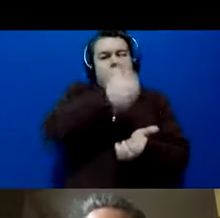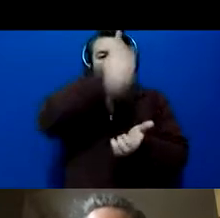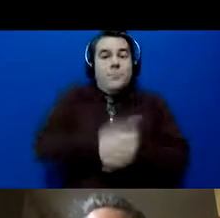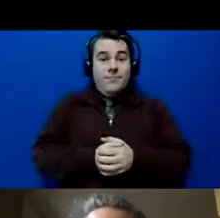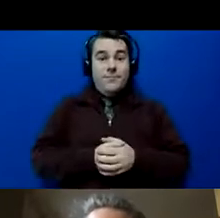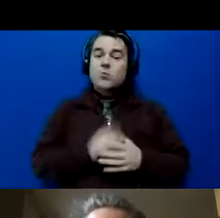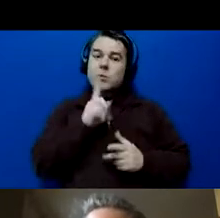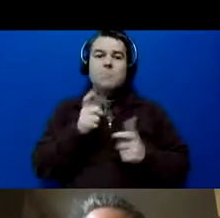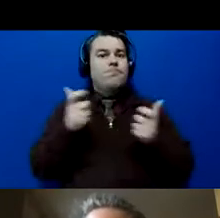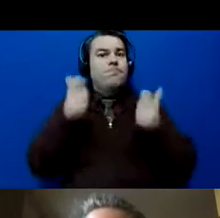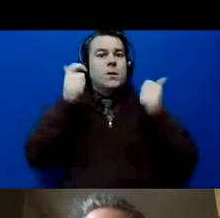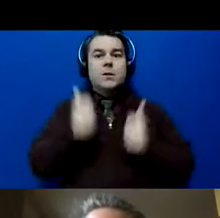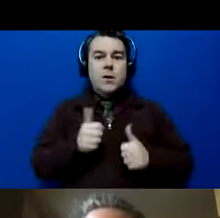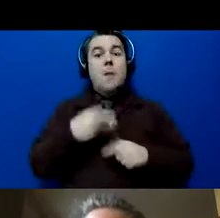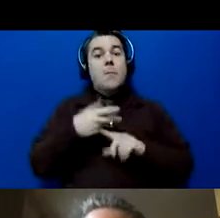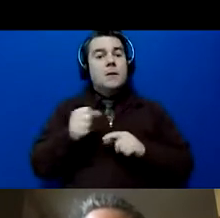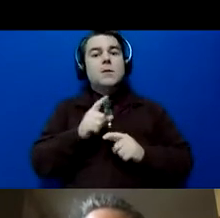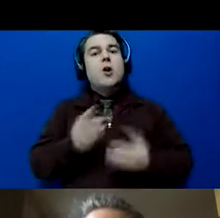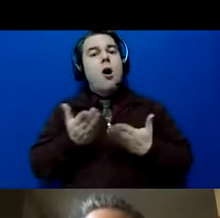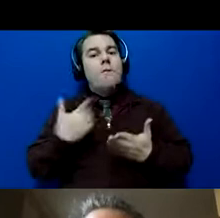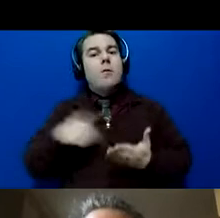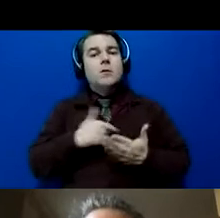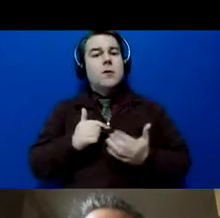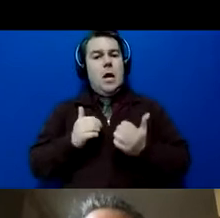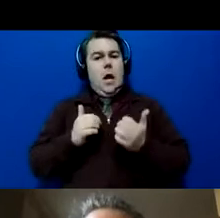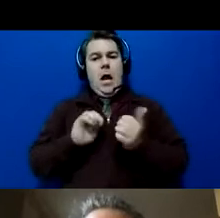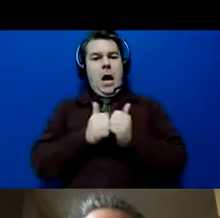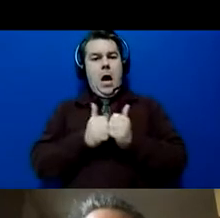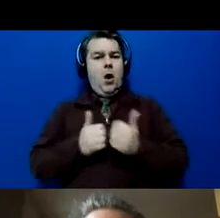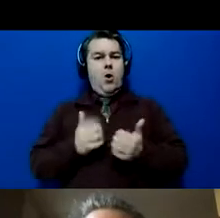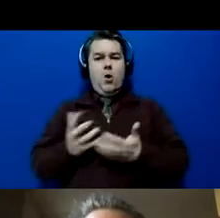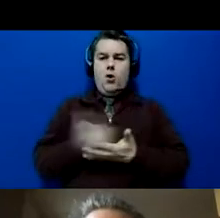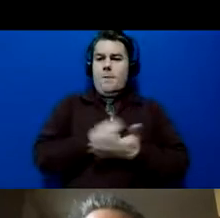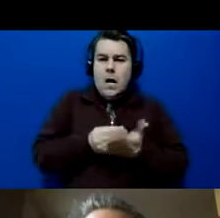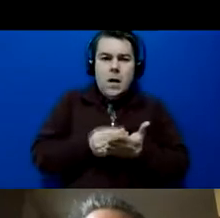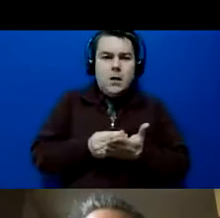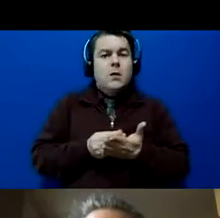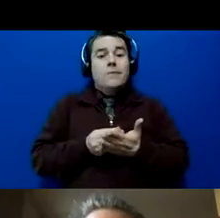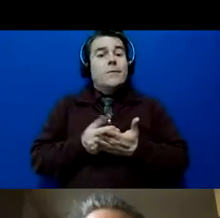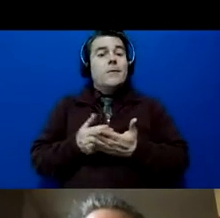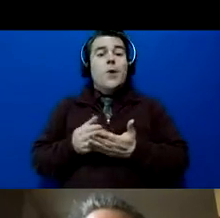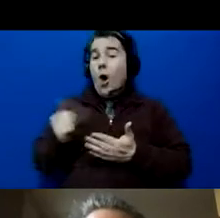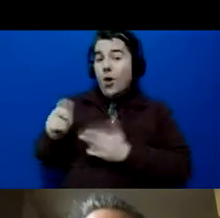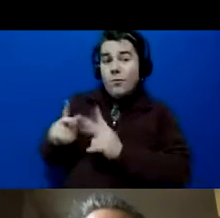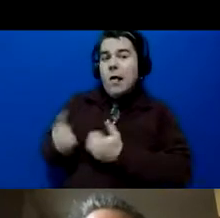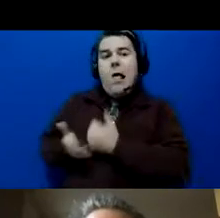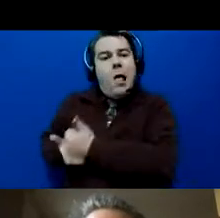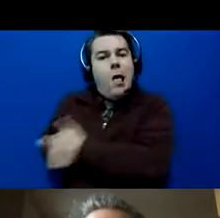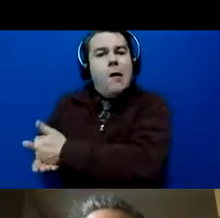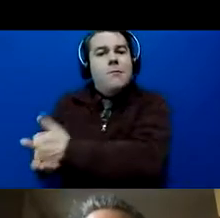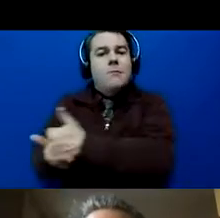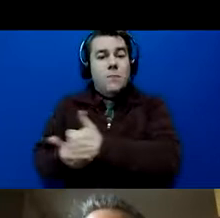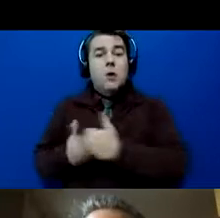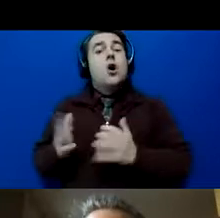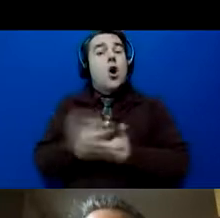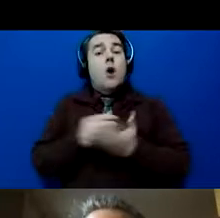Plexus is offering us a way to make money by helping others and to make the money faster. So